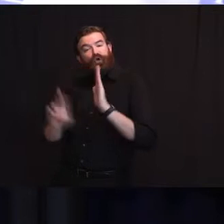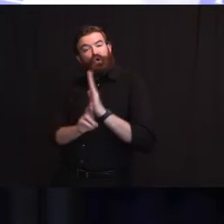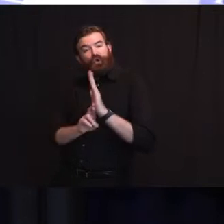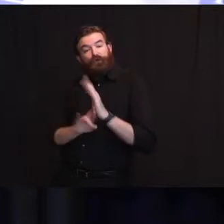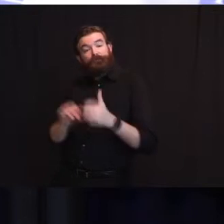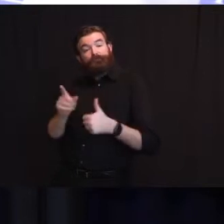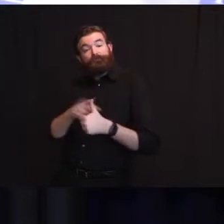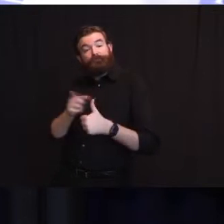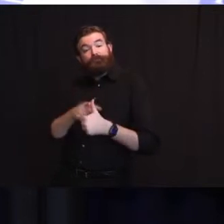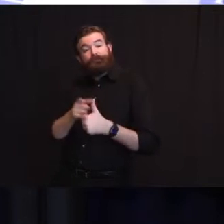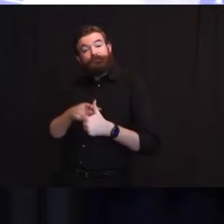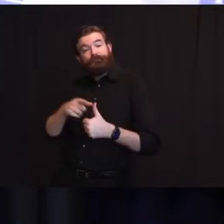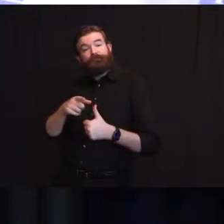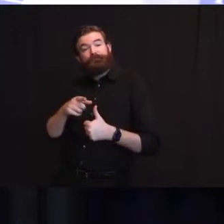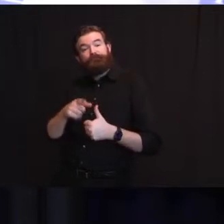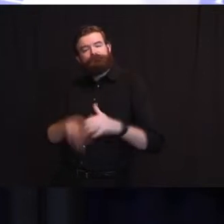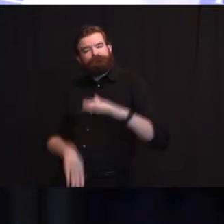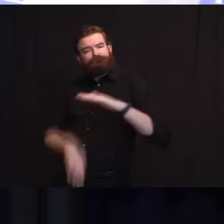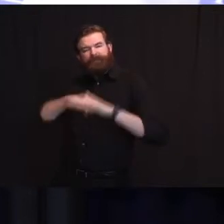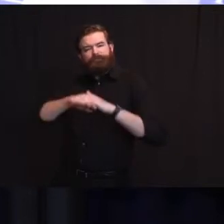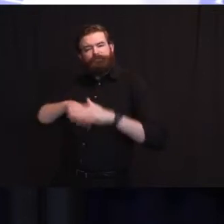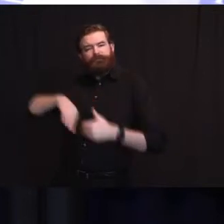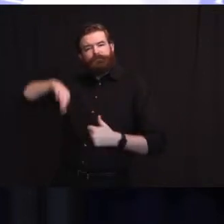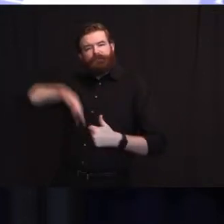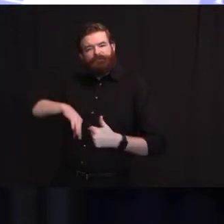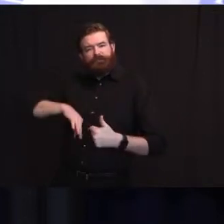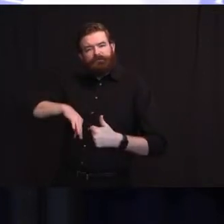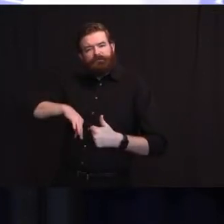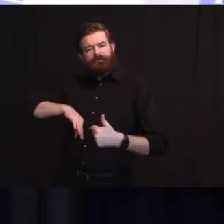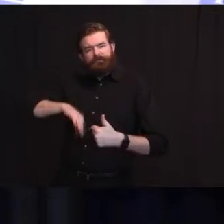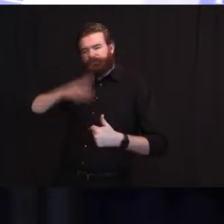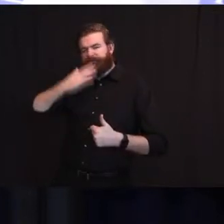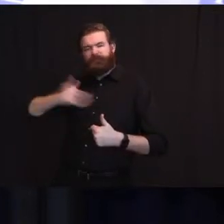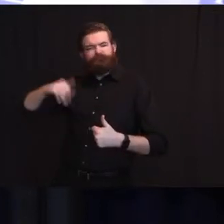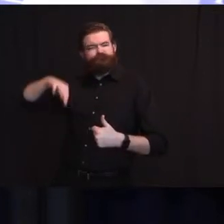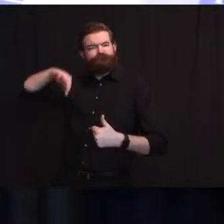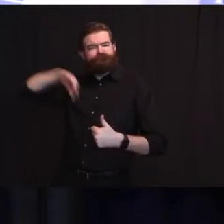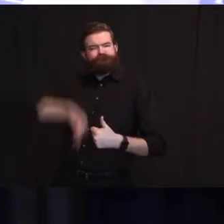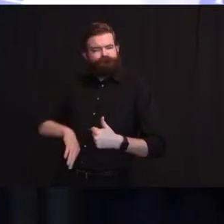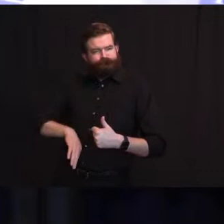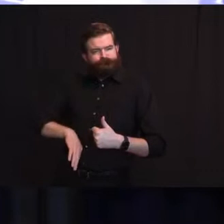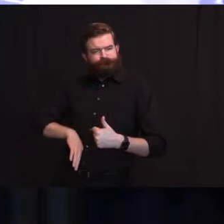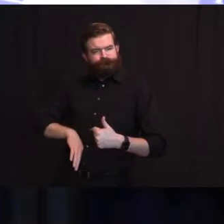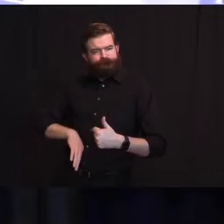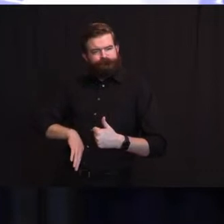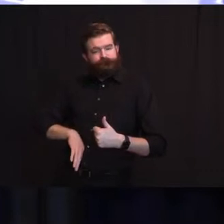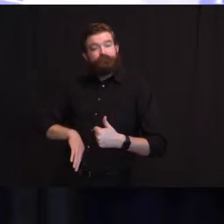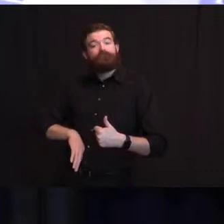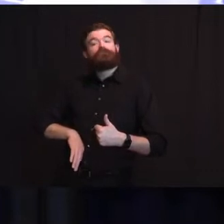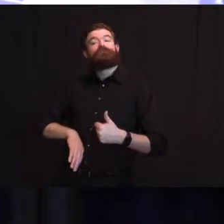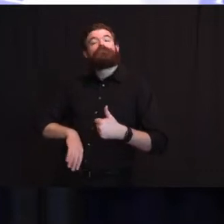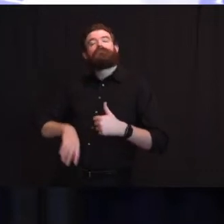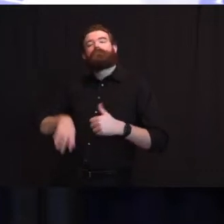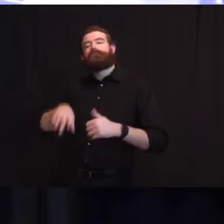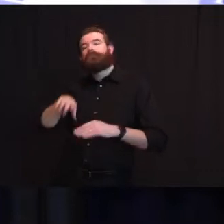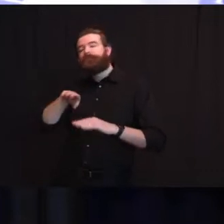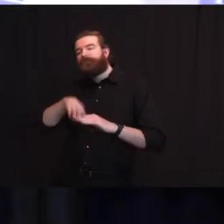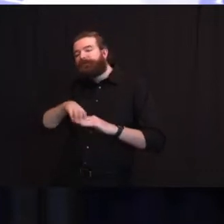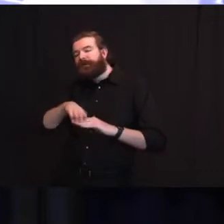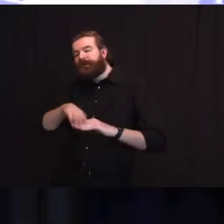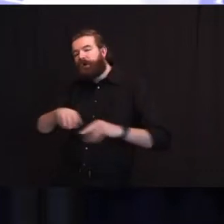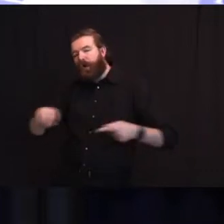minimize harm. This aligns with the goal of preserving services essential to the COVID-19 response